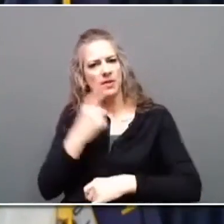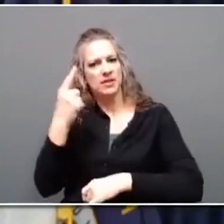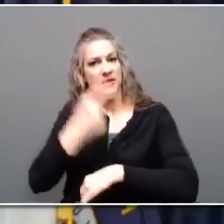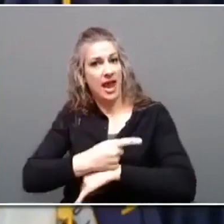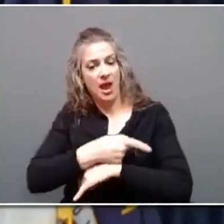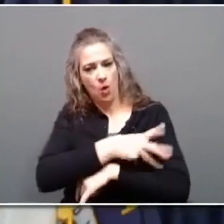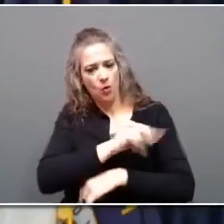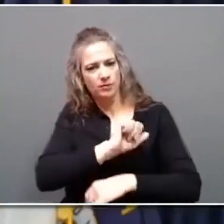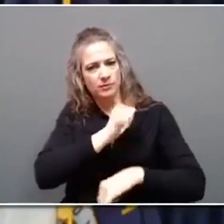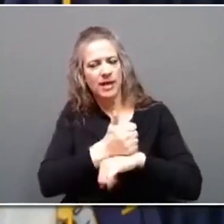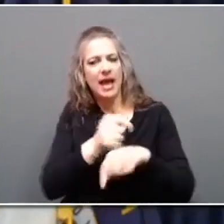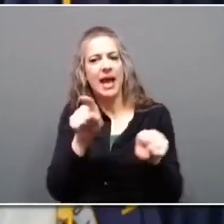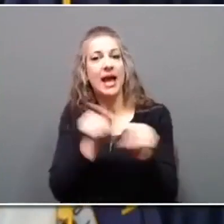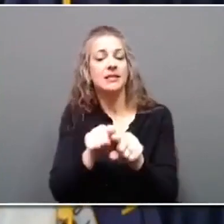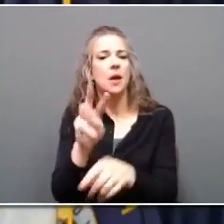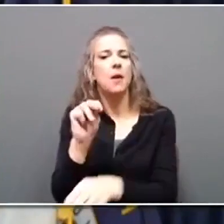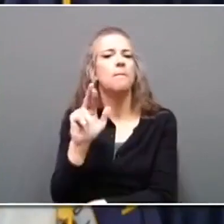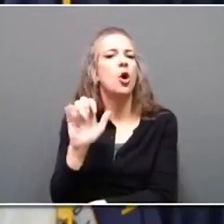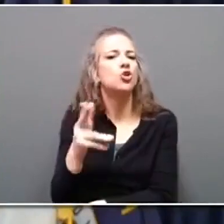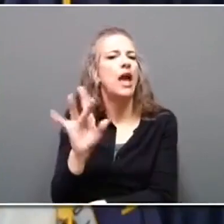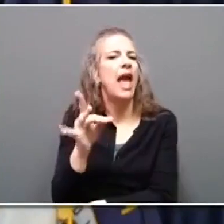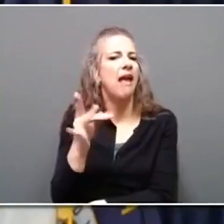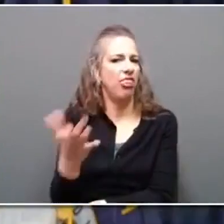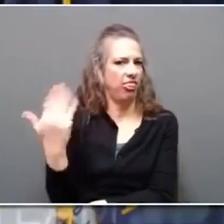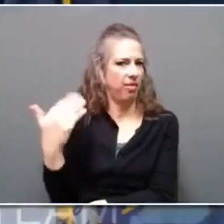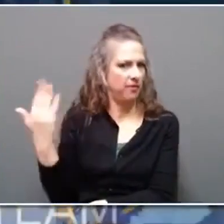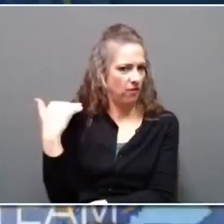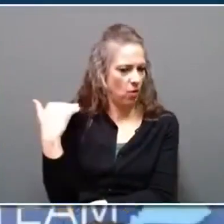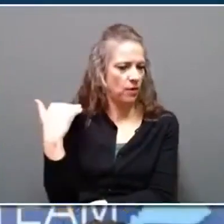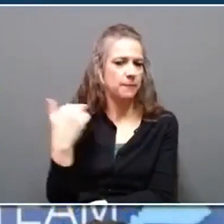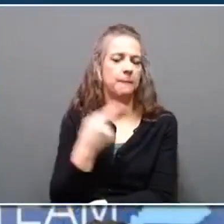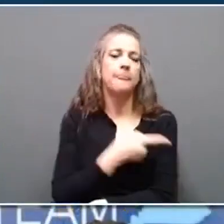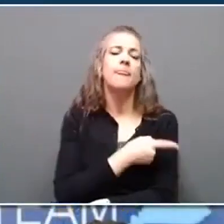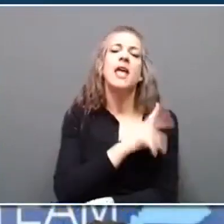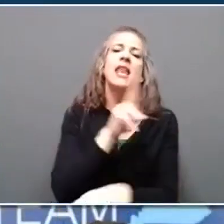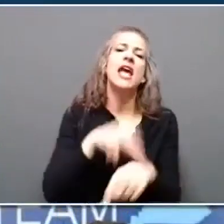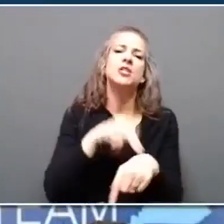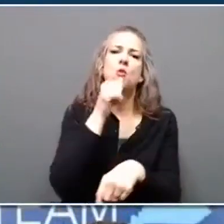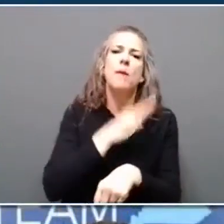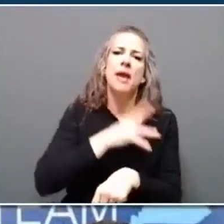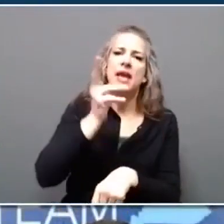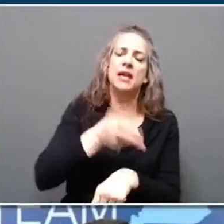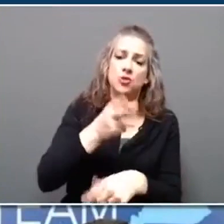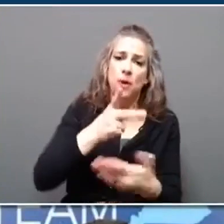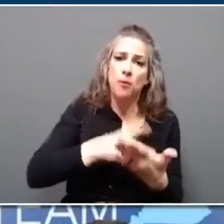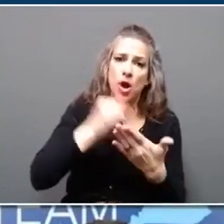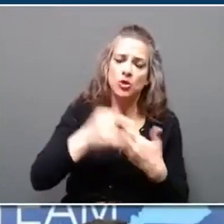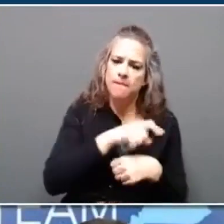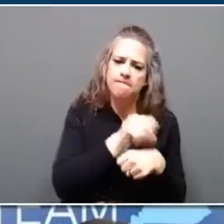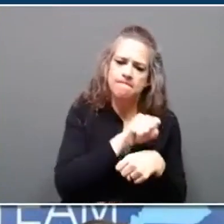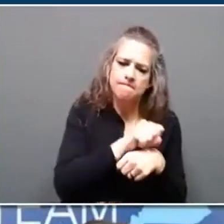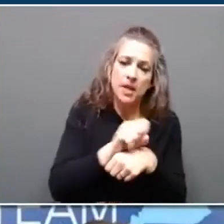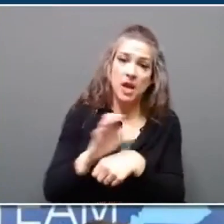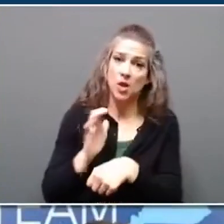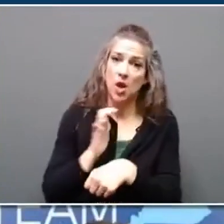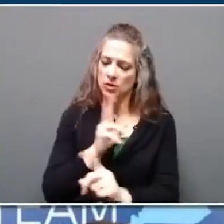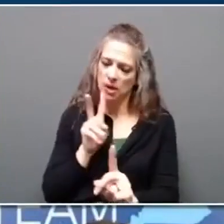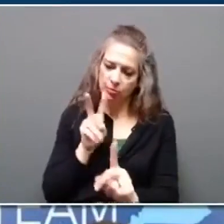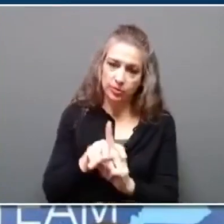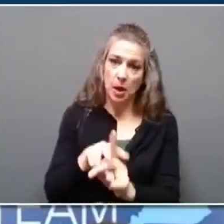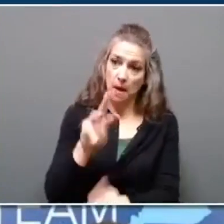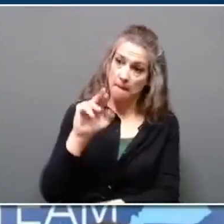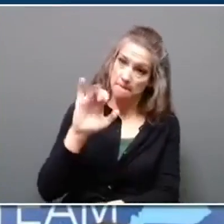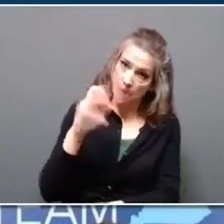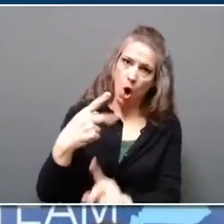as March 8th. Following a decade of work by the National Women's History Project, Congress designated March as Women's History